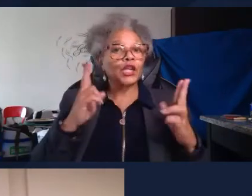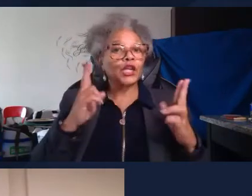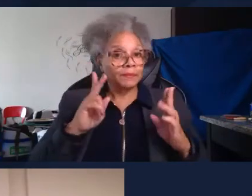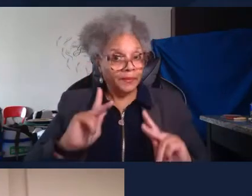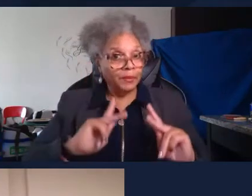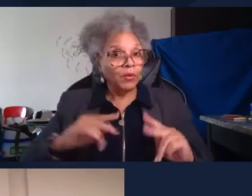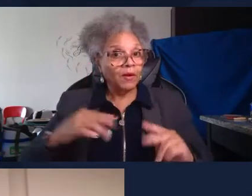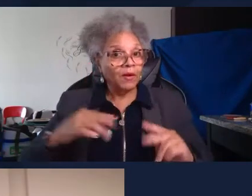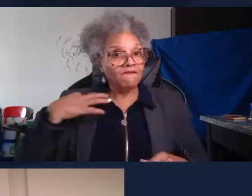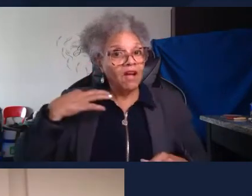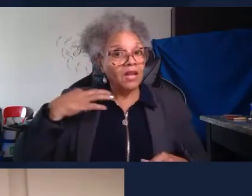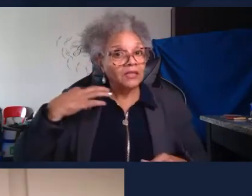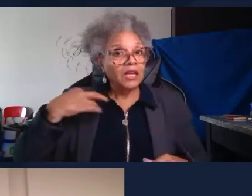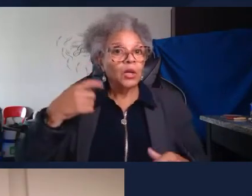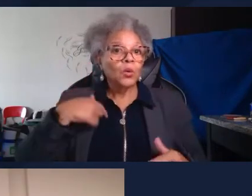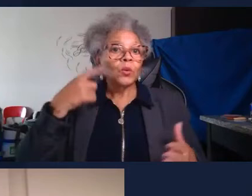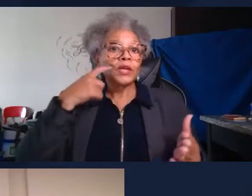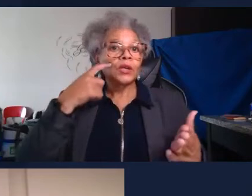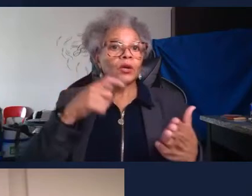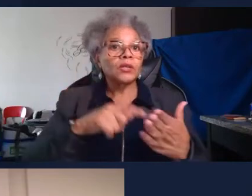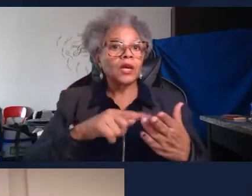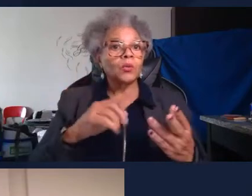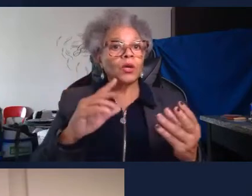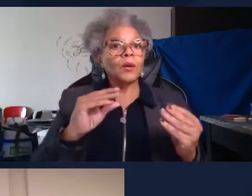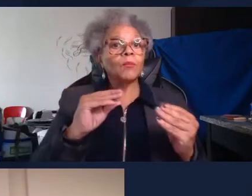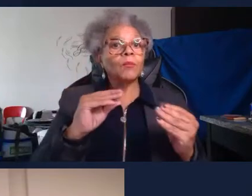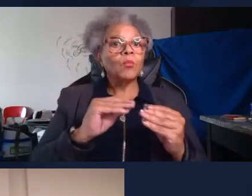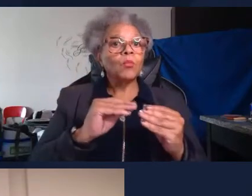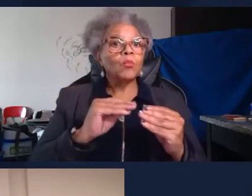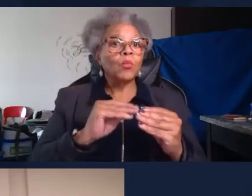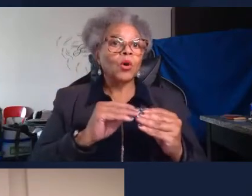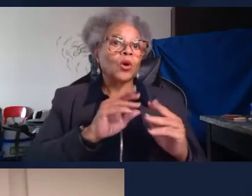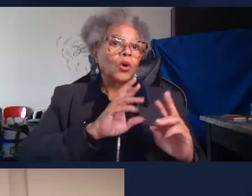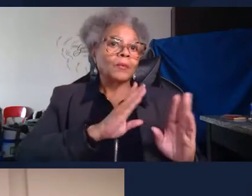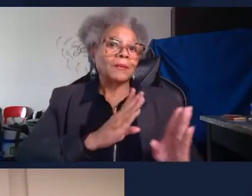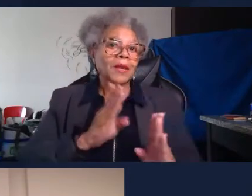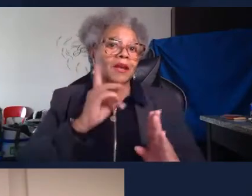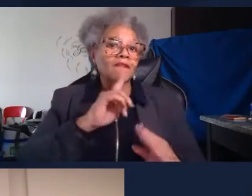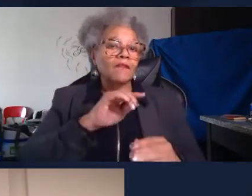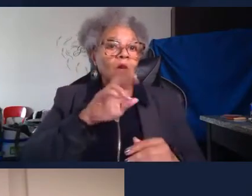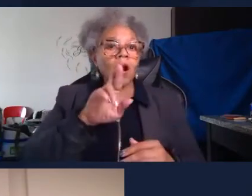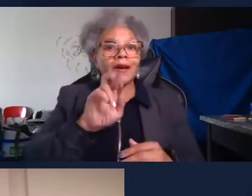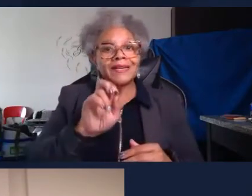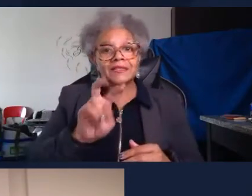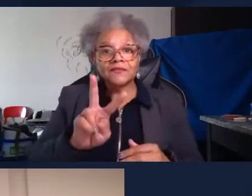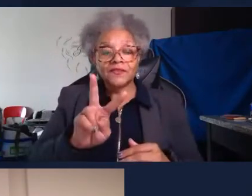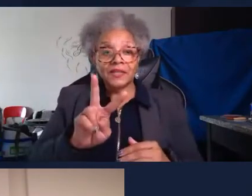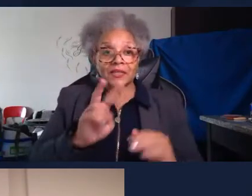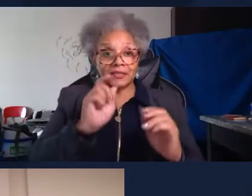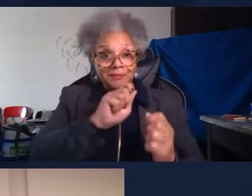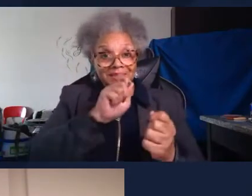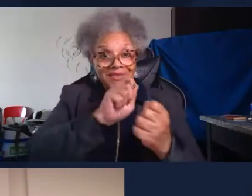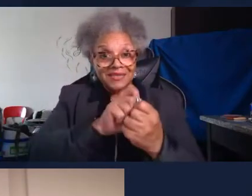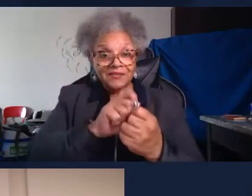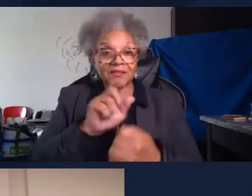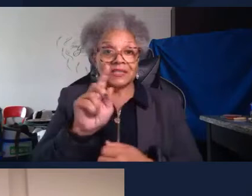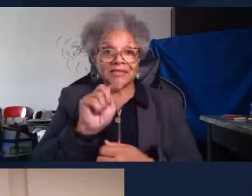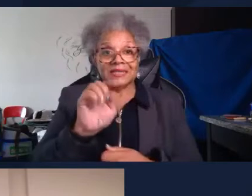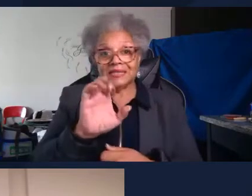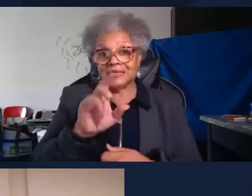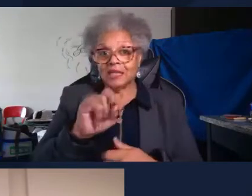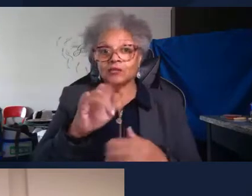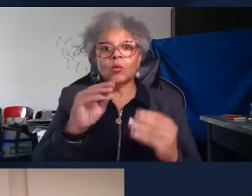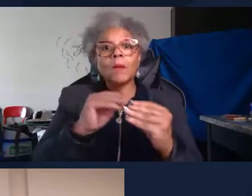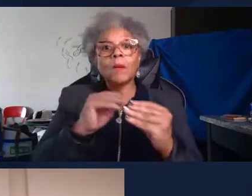more or proper RSV specific T-rem cells were more protected